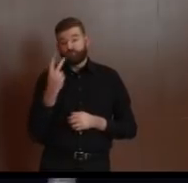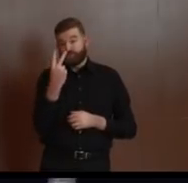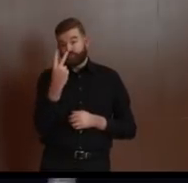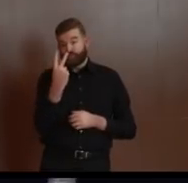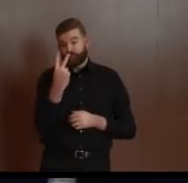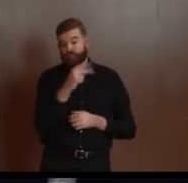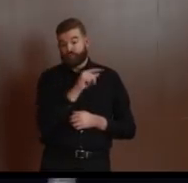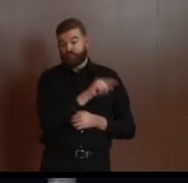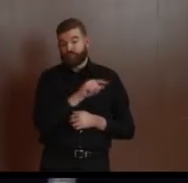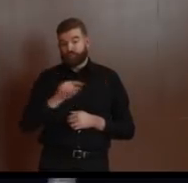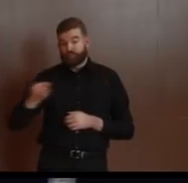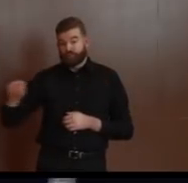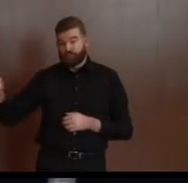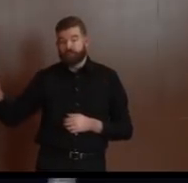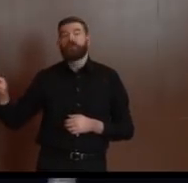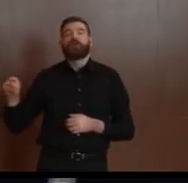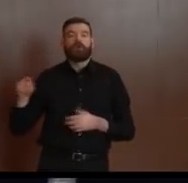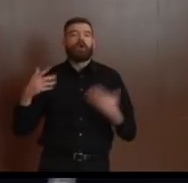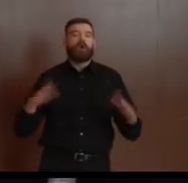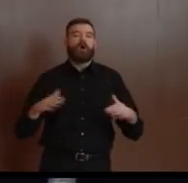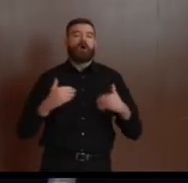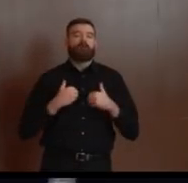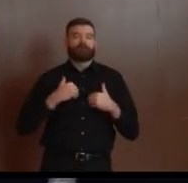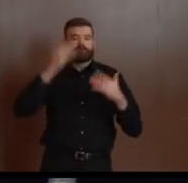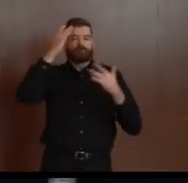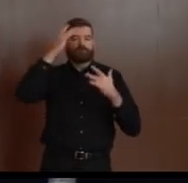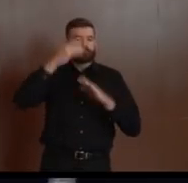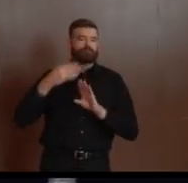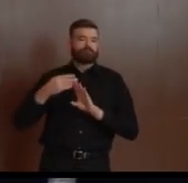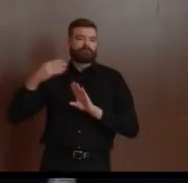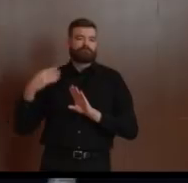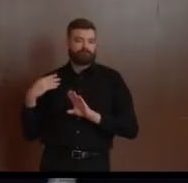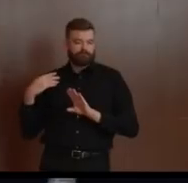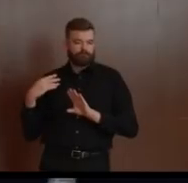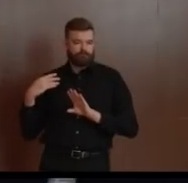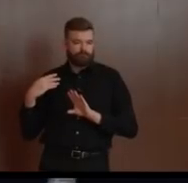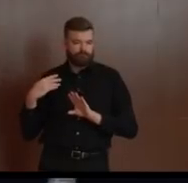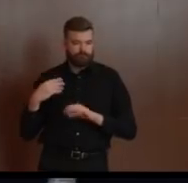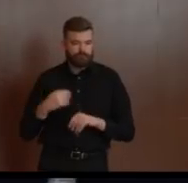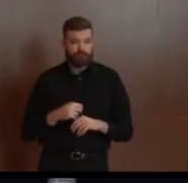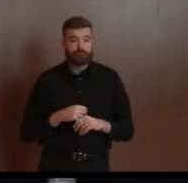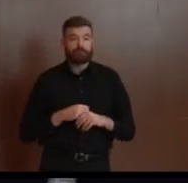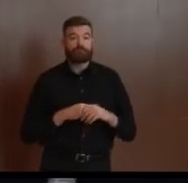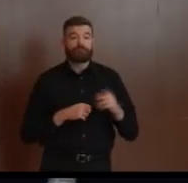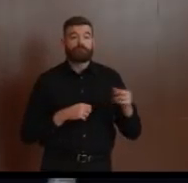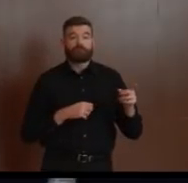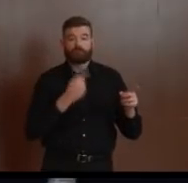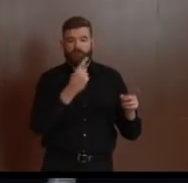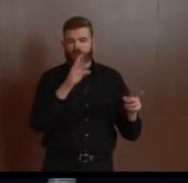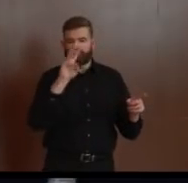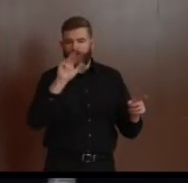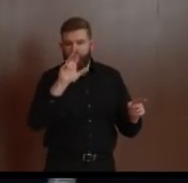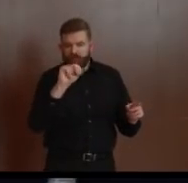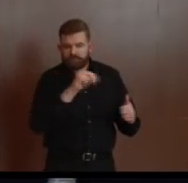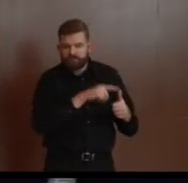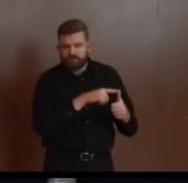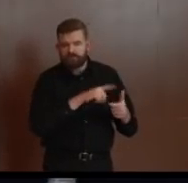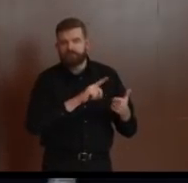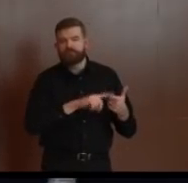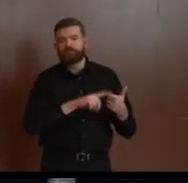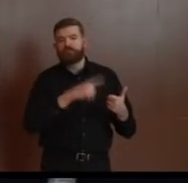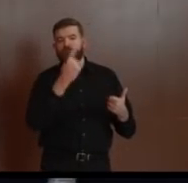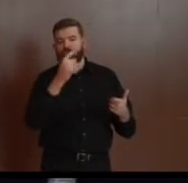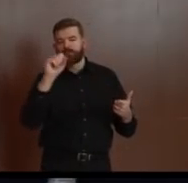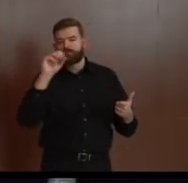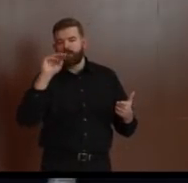the individuals was from Warren, one from Somerset, one from Union, two from Bergen, one from